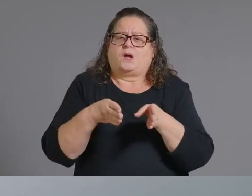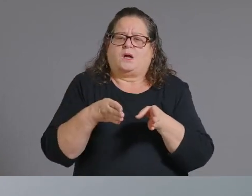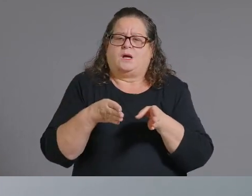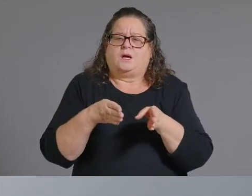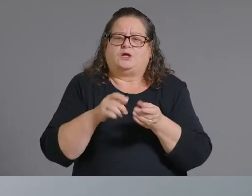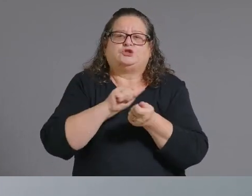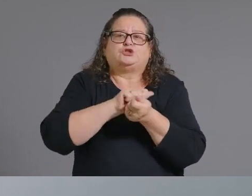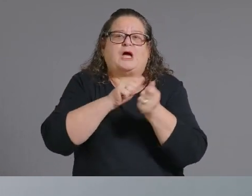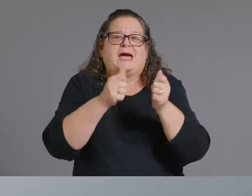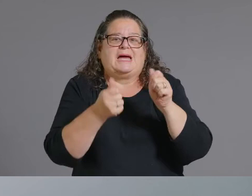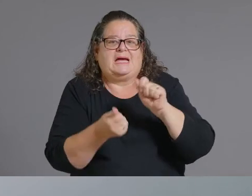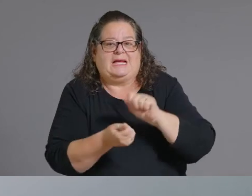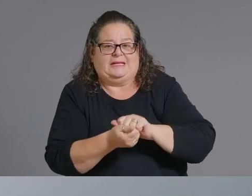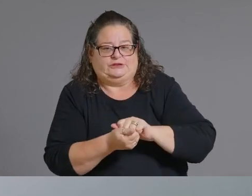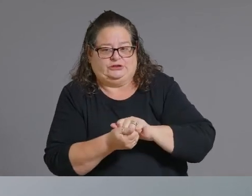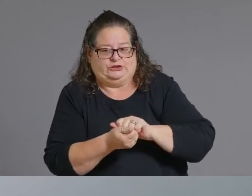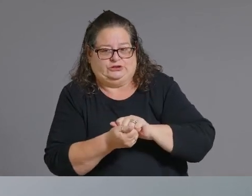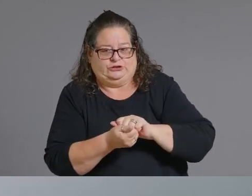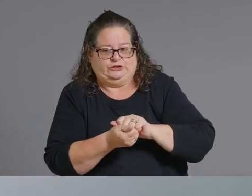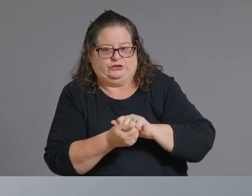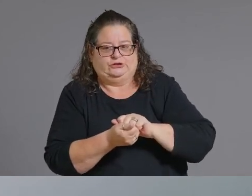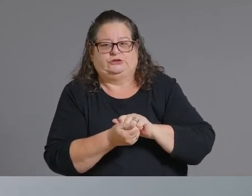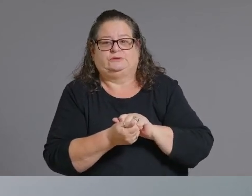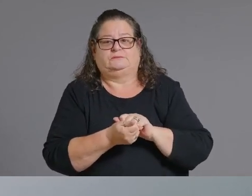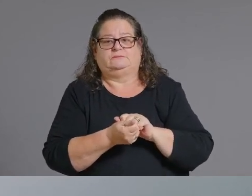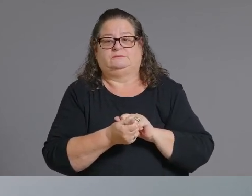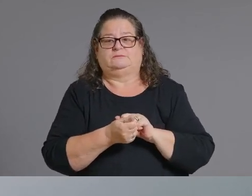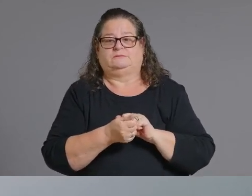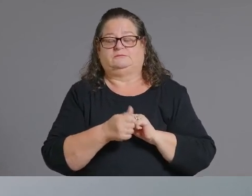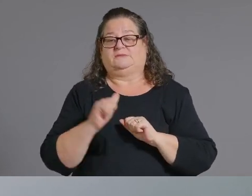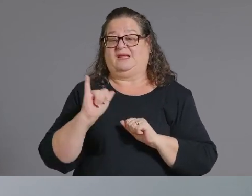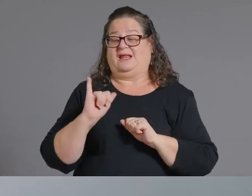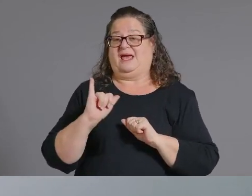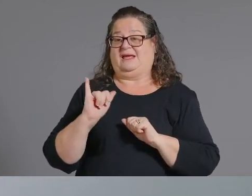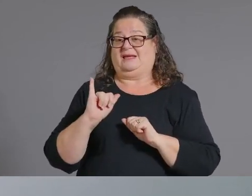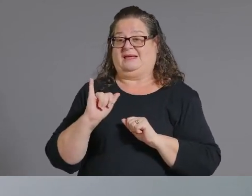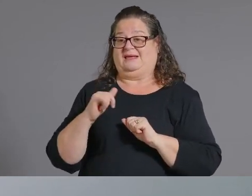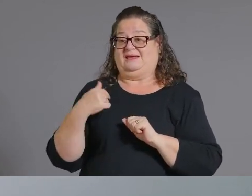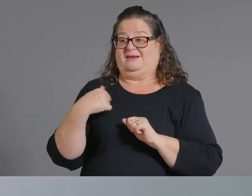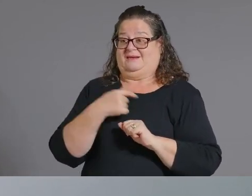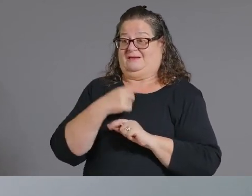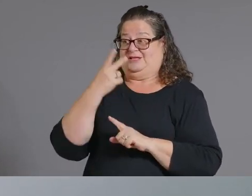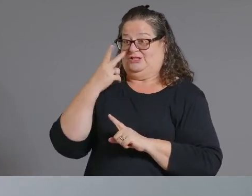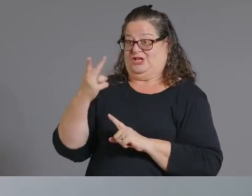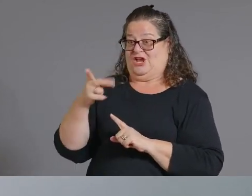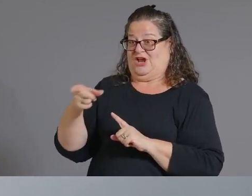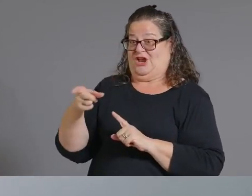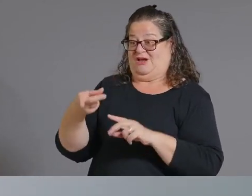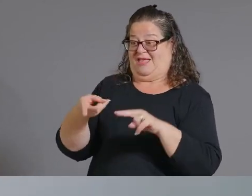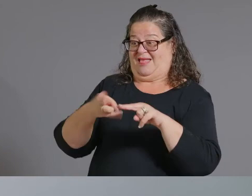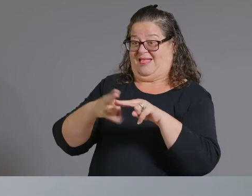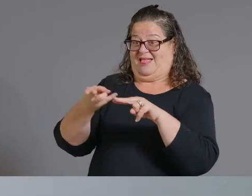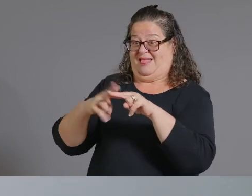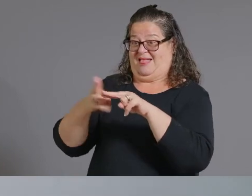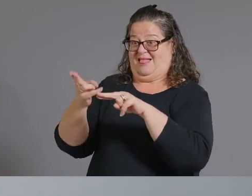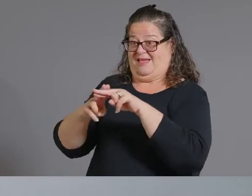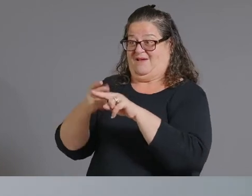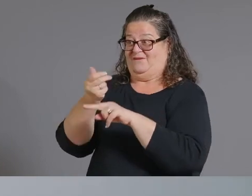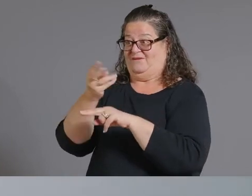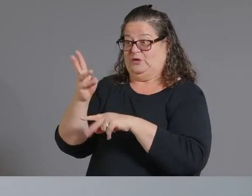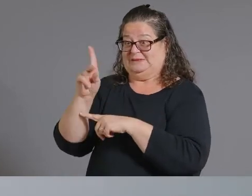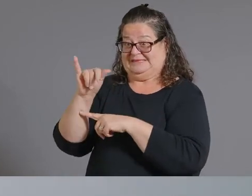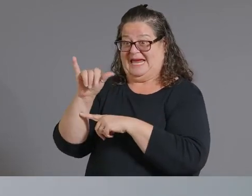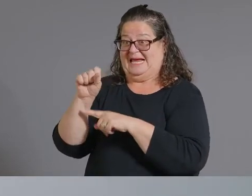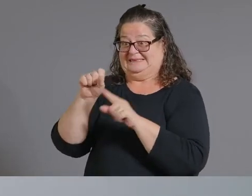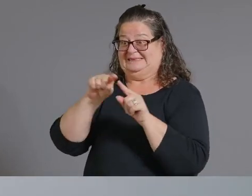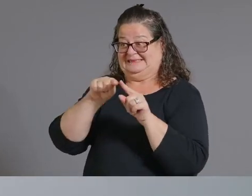that so you know we could see that when we started to see several days of increasing ed when you look back it's kind of a it was a early